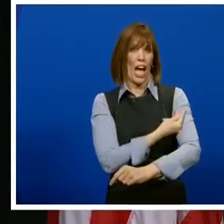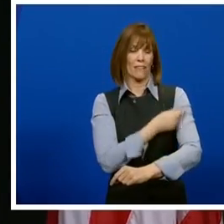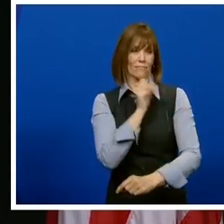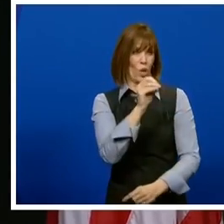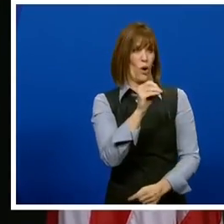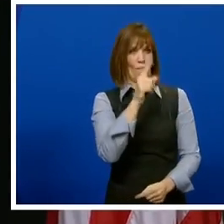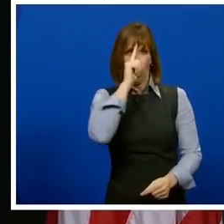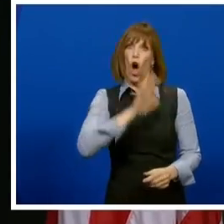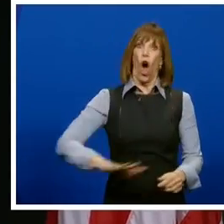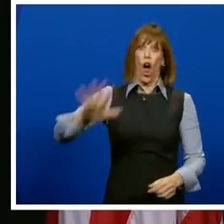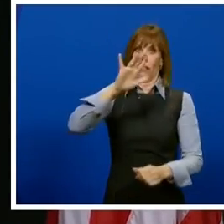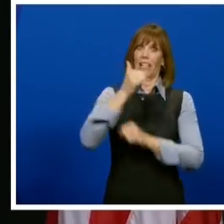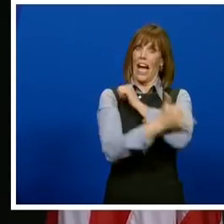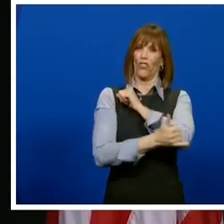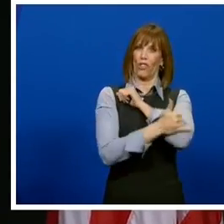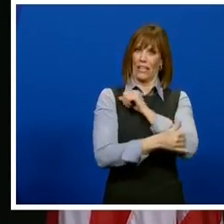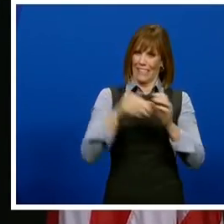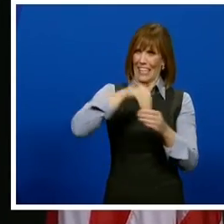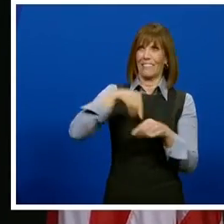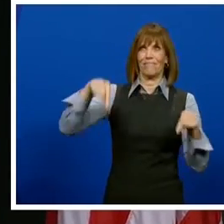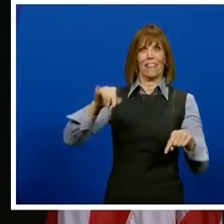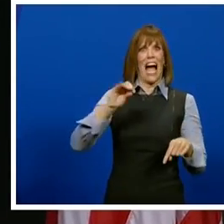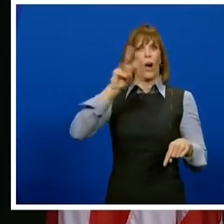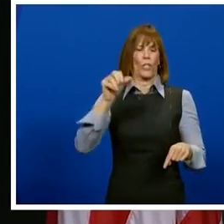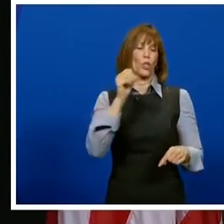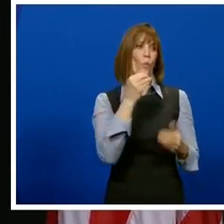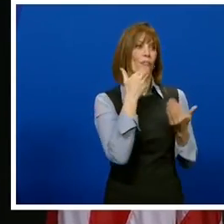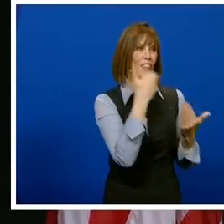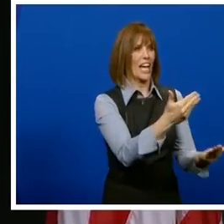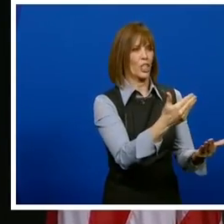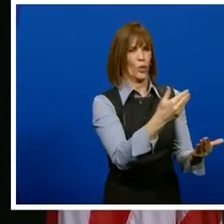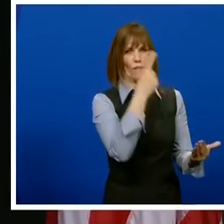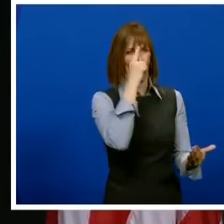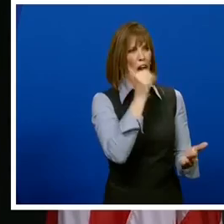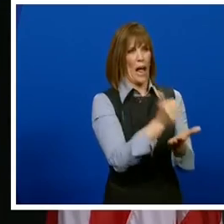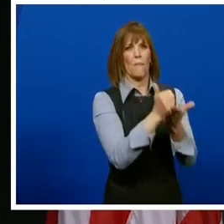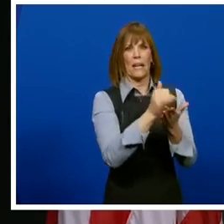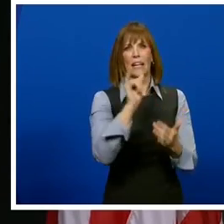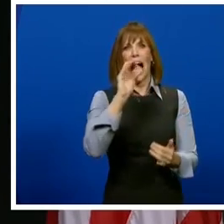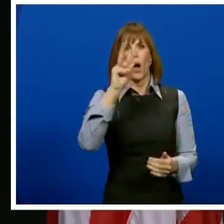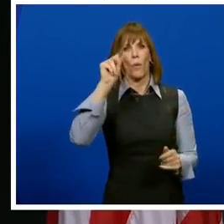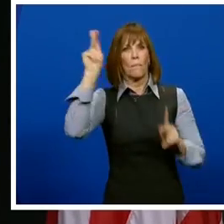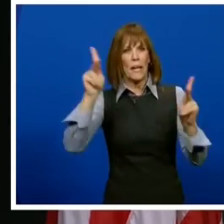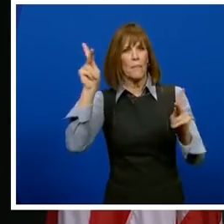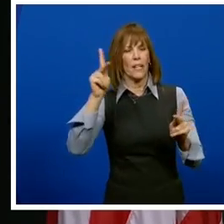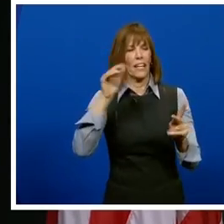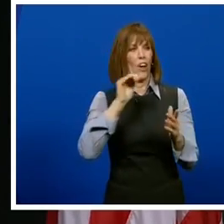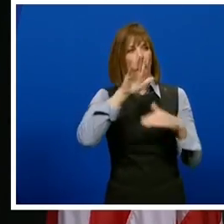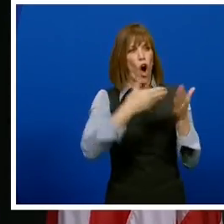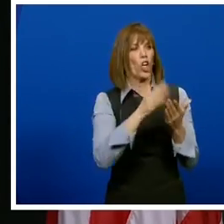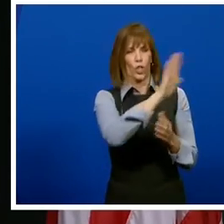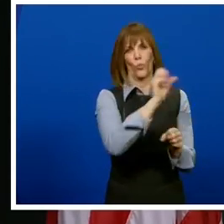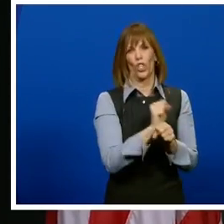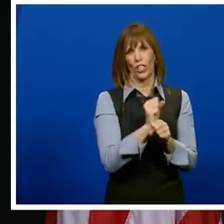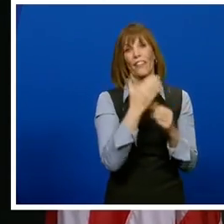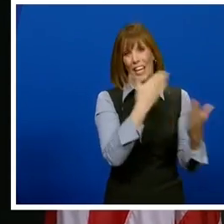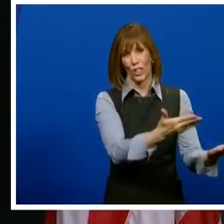for the nation. So thank you. It's a heartfelt thanks from Iowans on behalf of the work that you all are doing. Thank you.